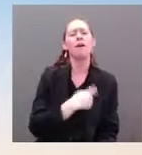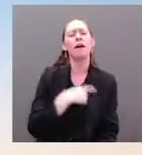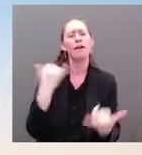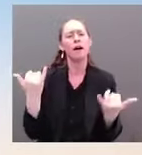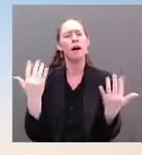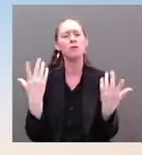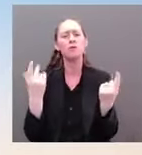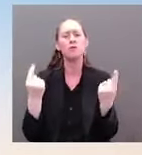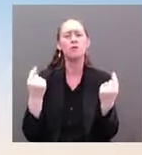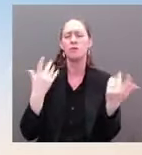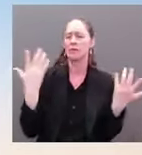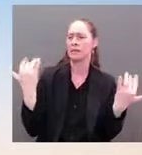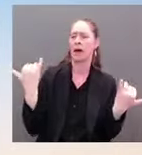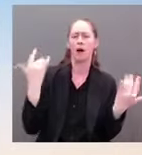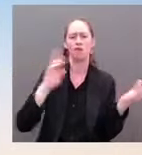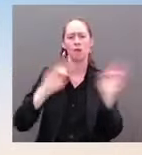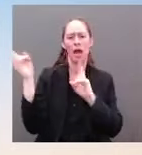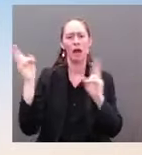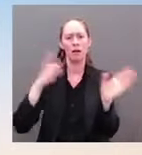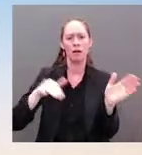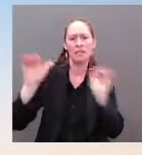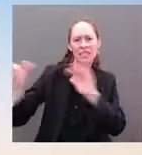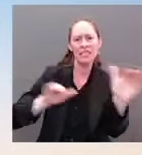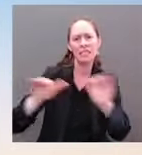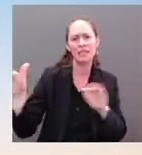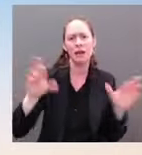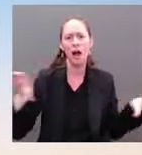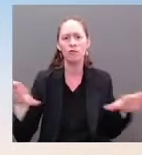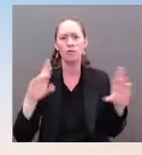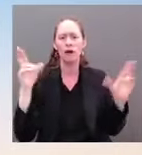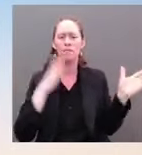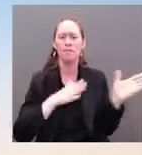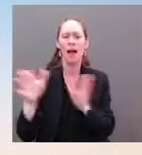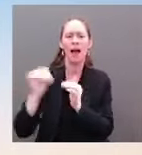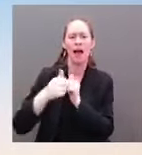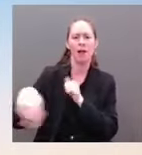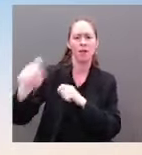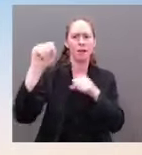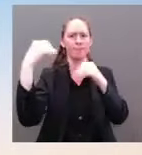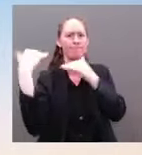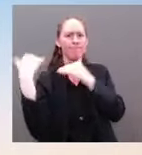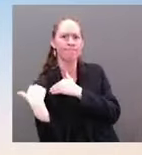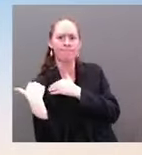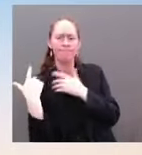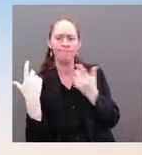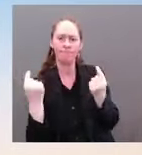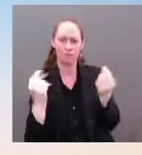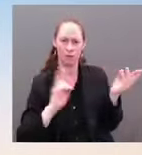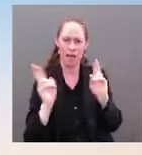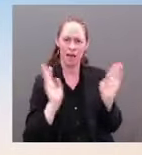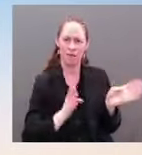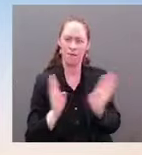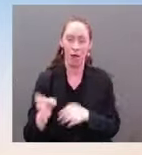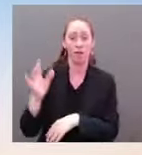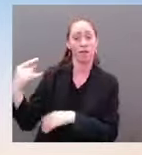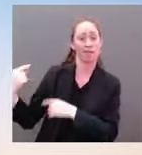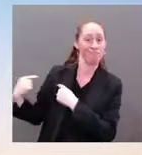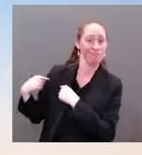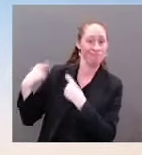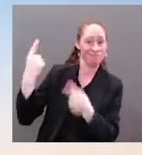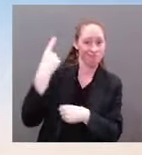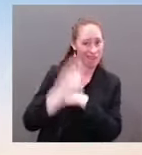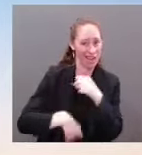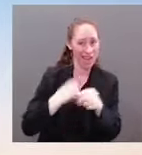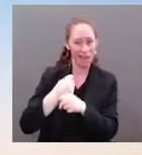administration has worked extensively over the last year to prepare to meet this sort of threat, providing unprecedented